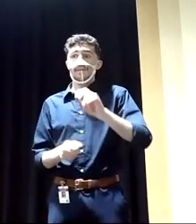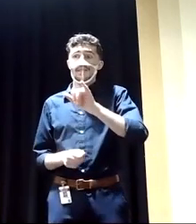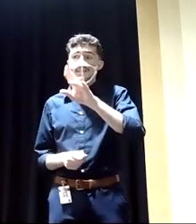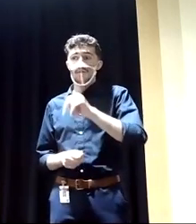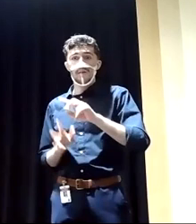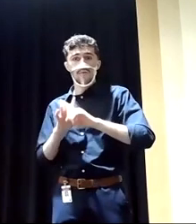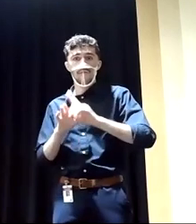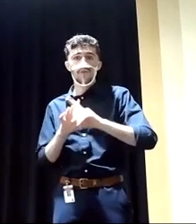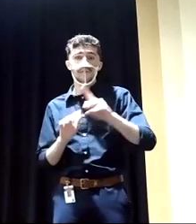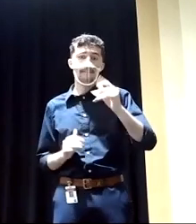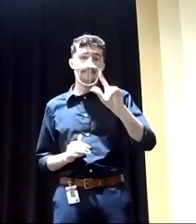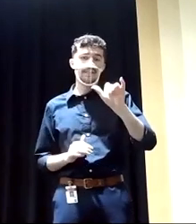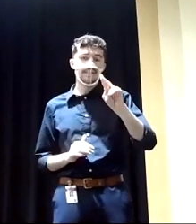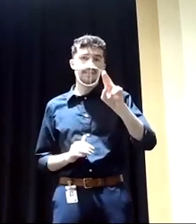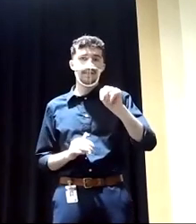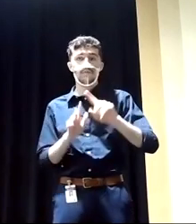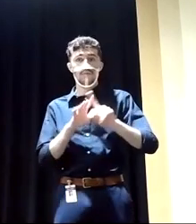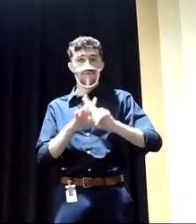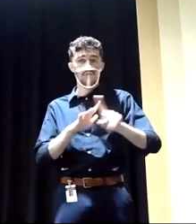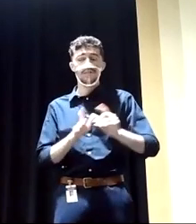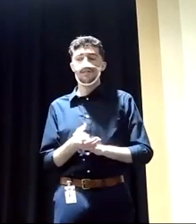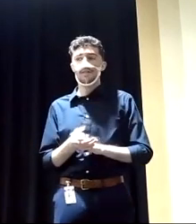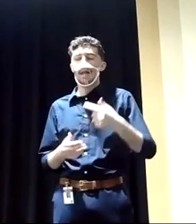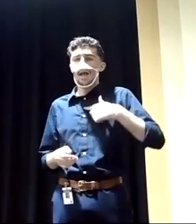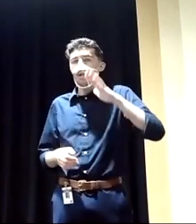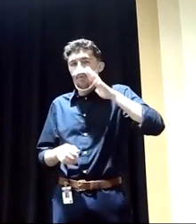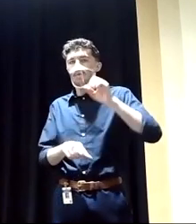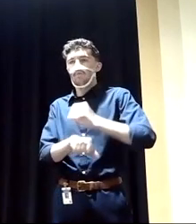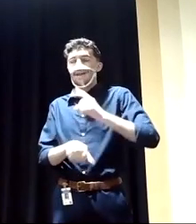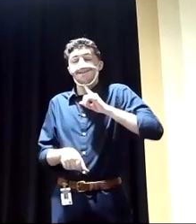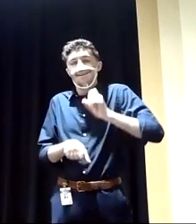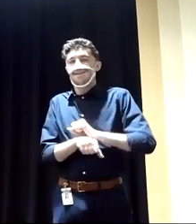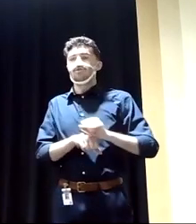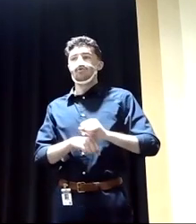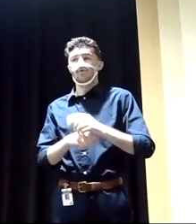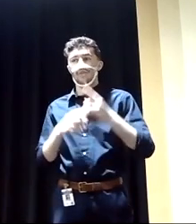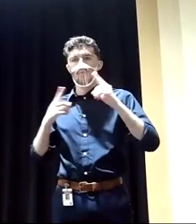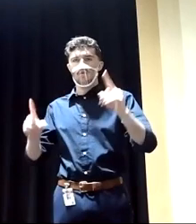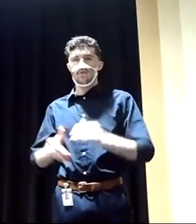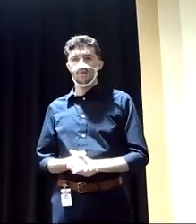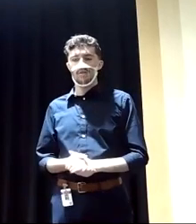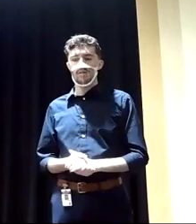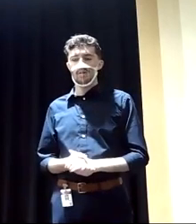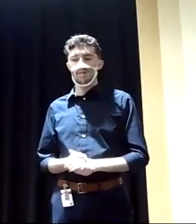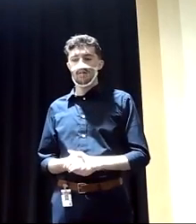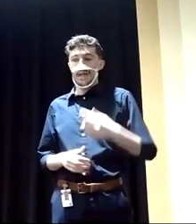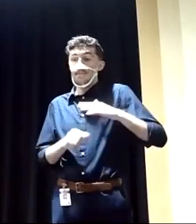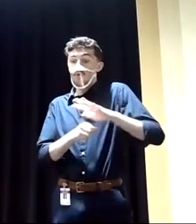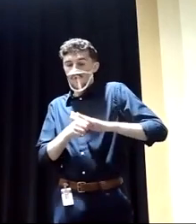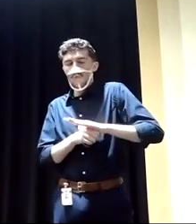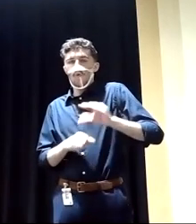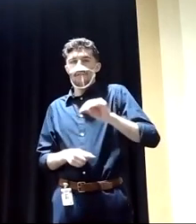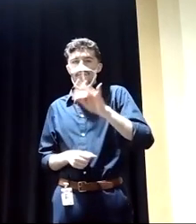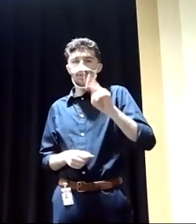and Ukrainian refugees. I do work. I actually get things done as a local official. That's what we do.